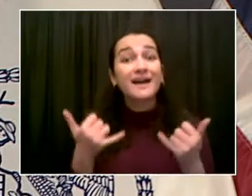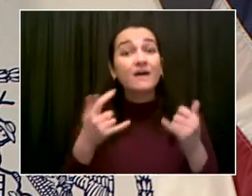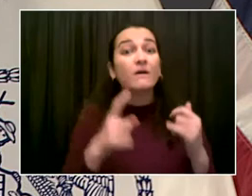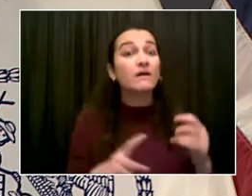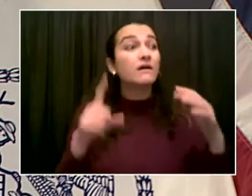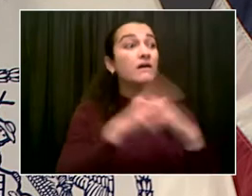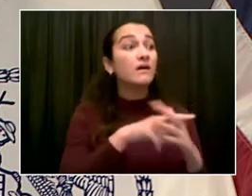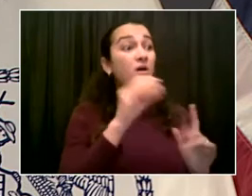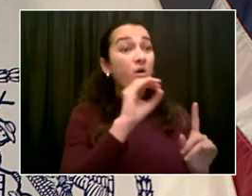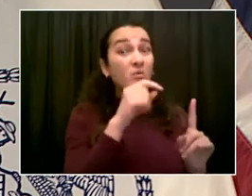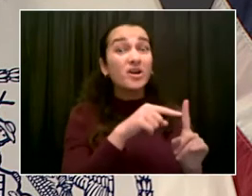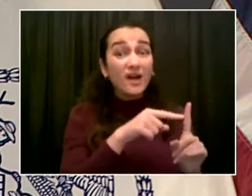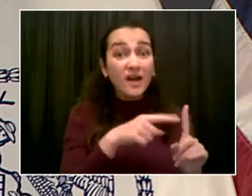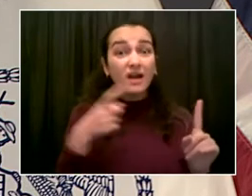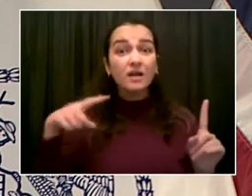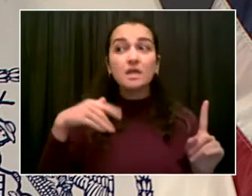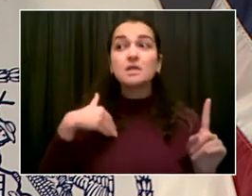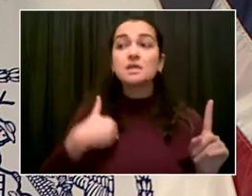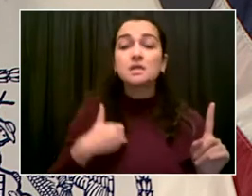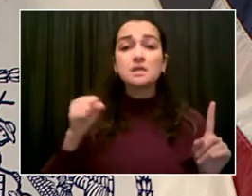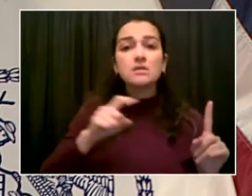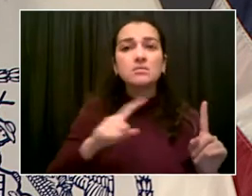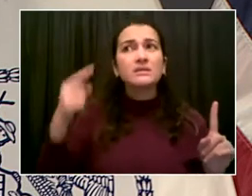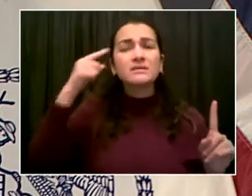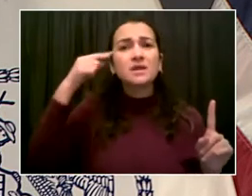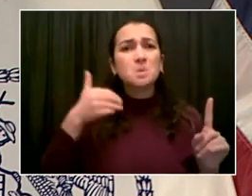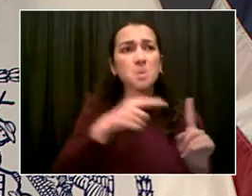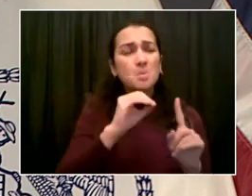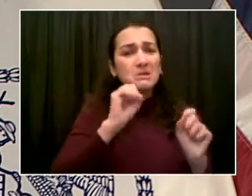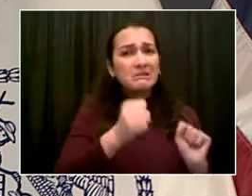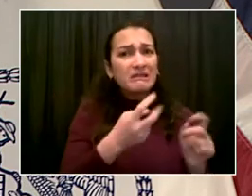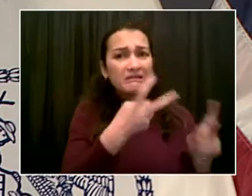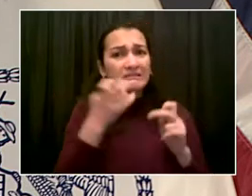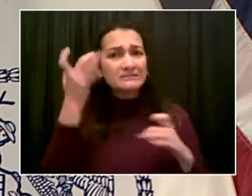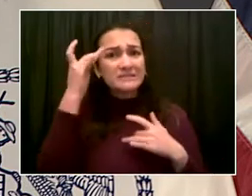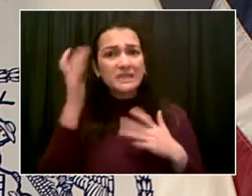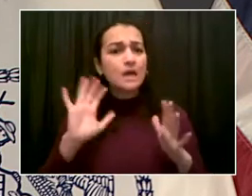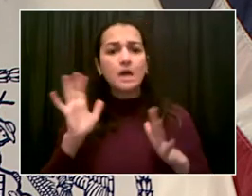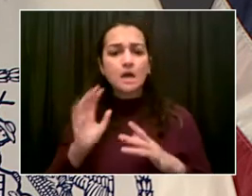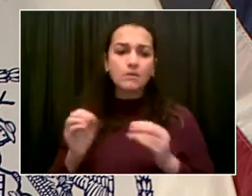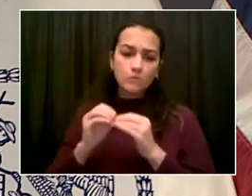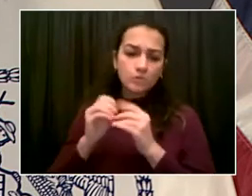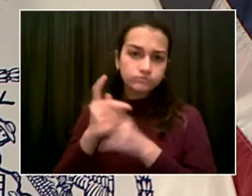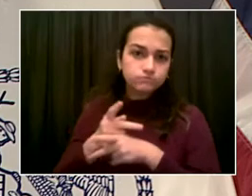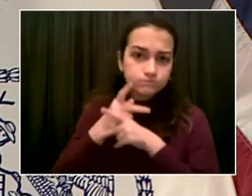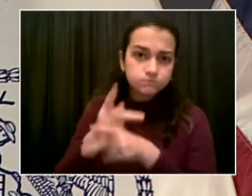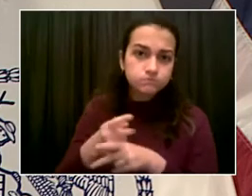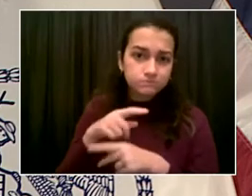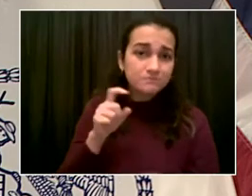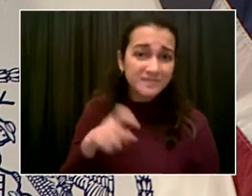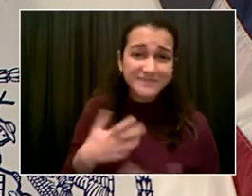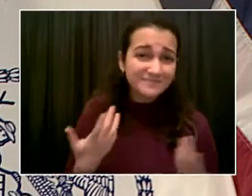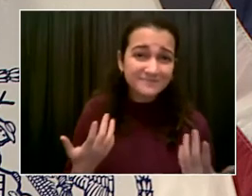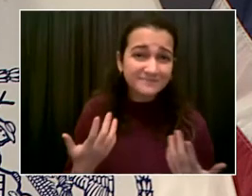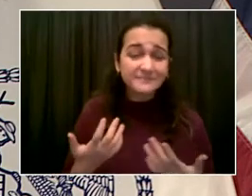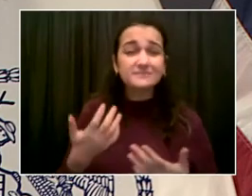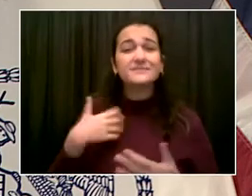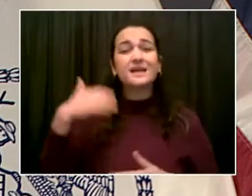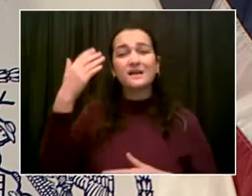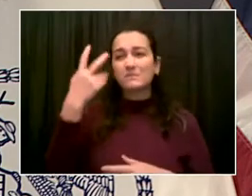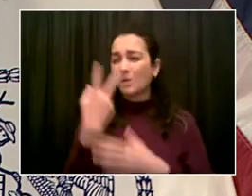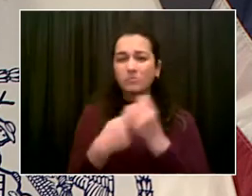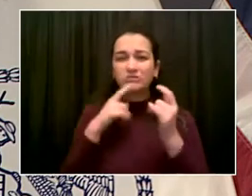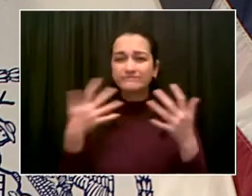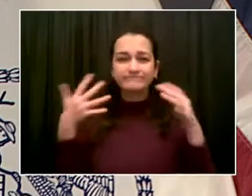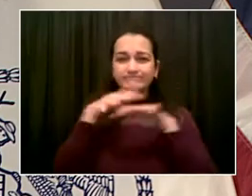think there's so much fatigue that people are not paying attention to these new developments. I think the simplest way to answer the